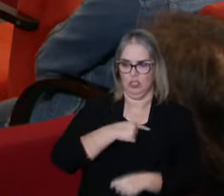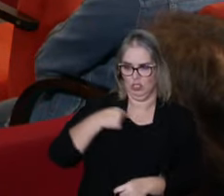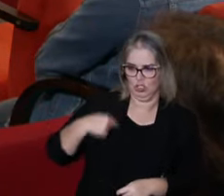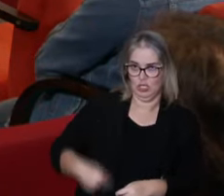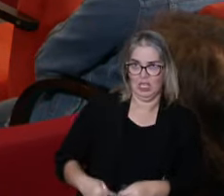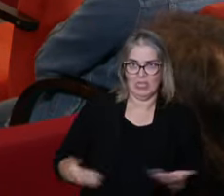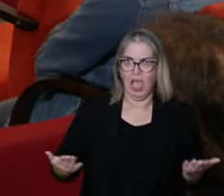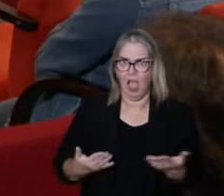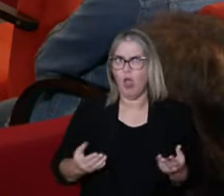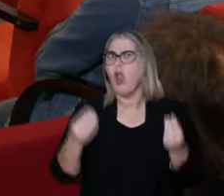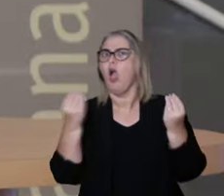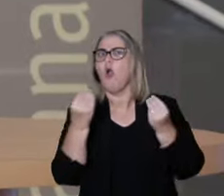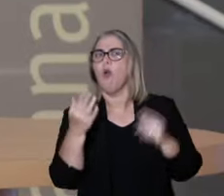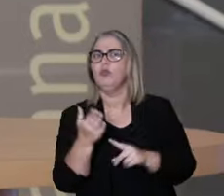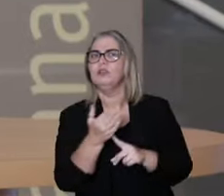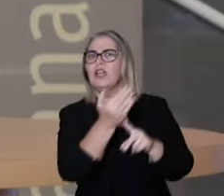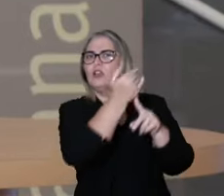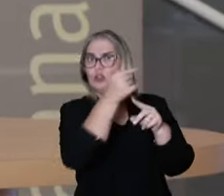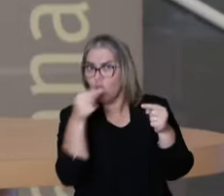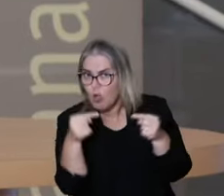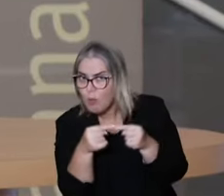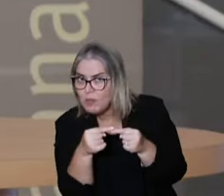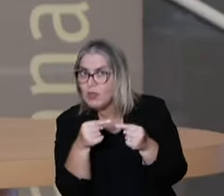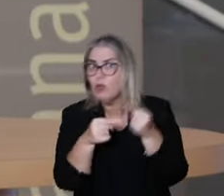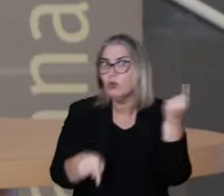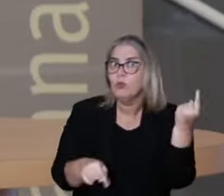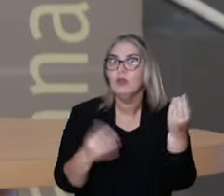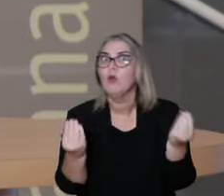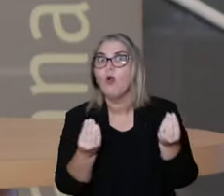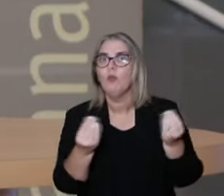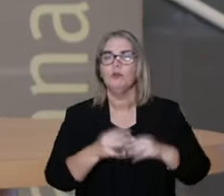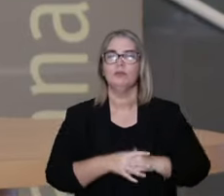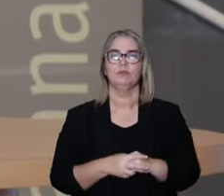traditional Chinese medicine when facing technology?